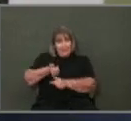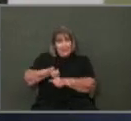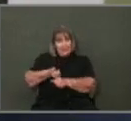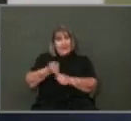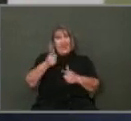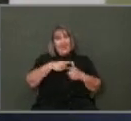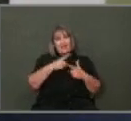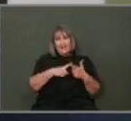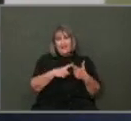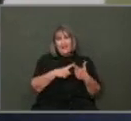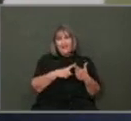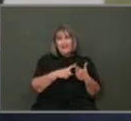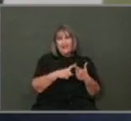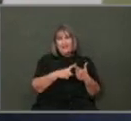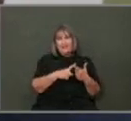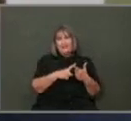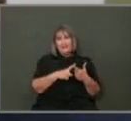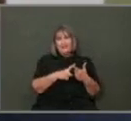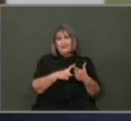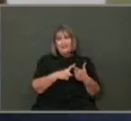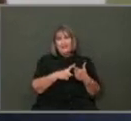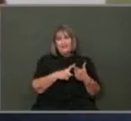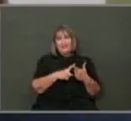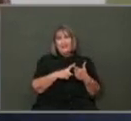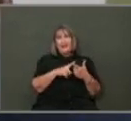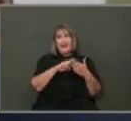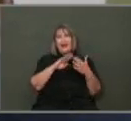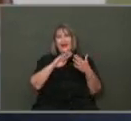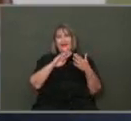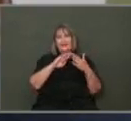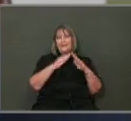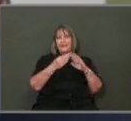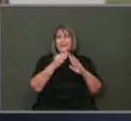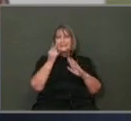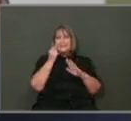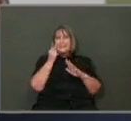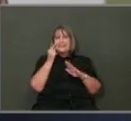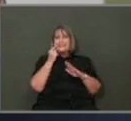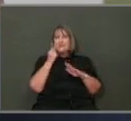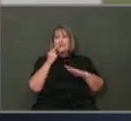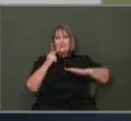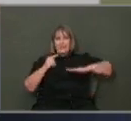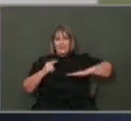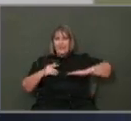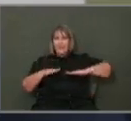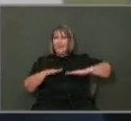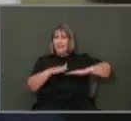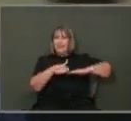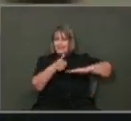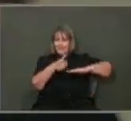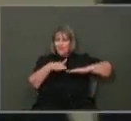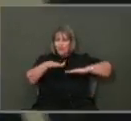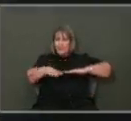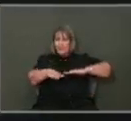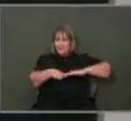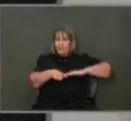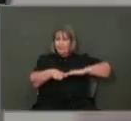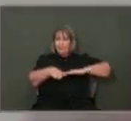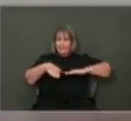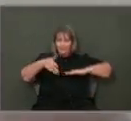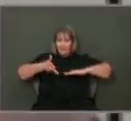level sidewalk. Why can't we do that when we get a contractor? Thank you.